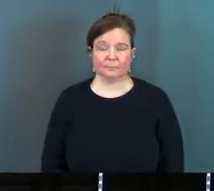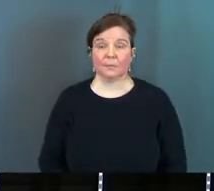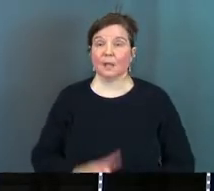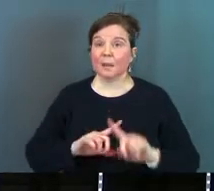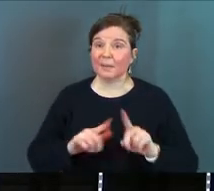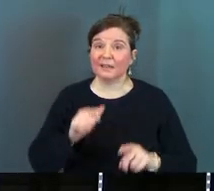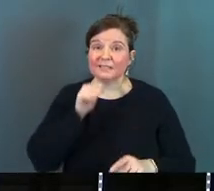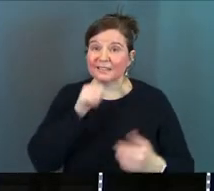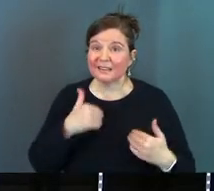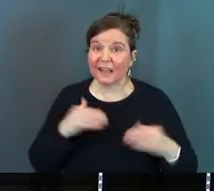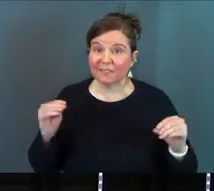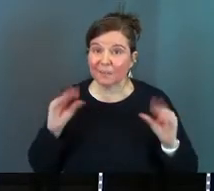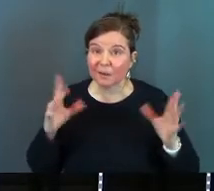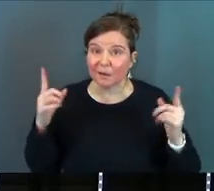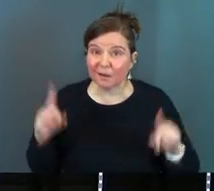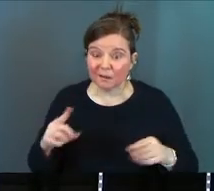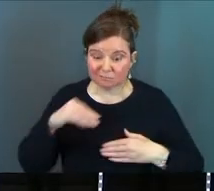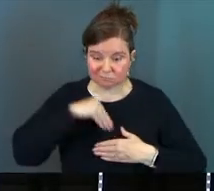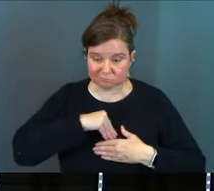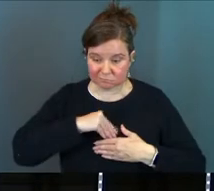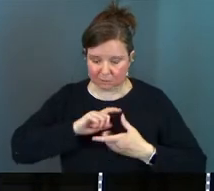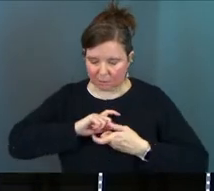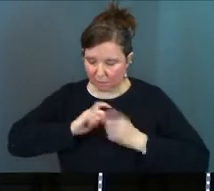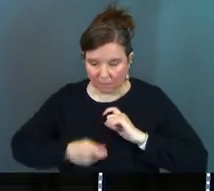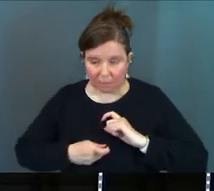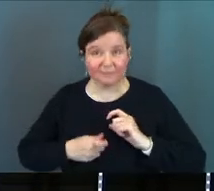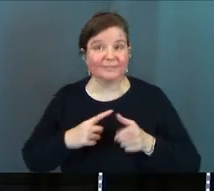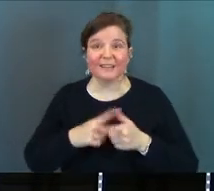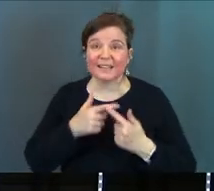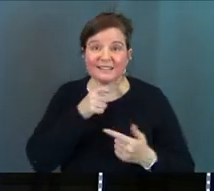but if you didn't have the miracle you didn't have the miracle